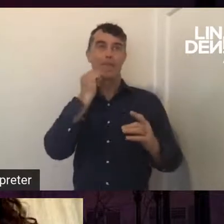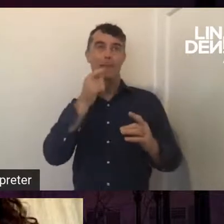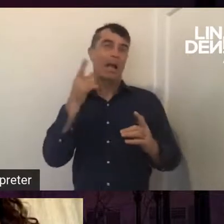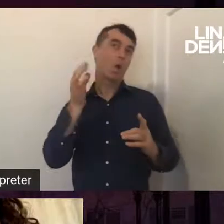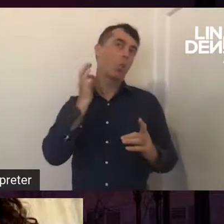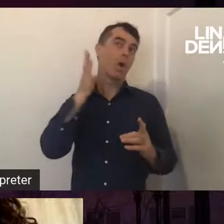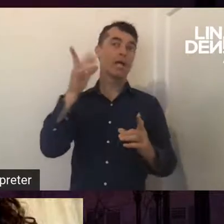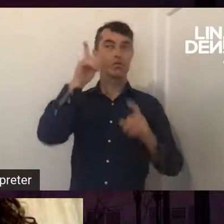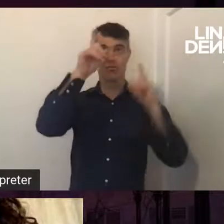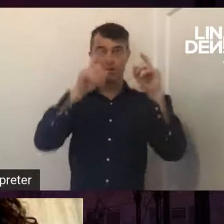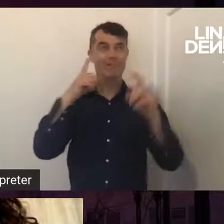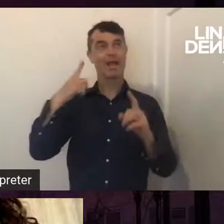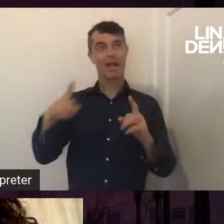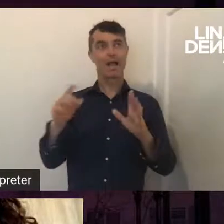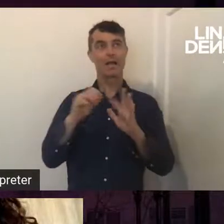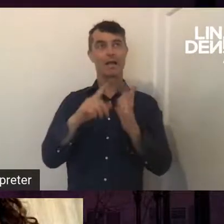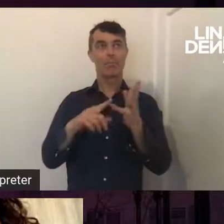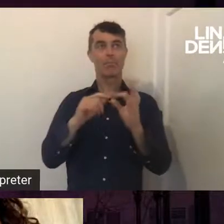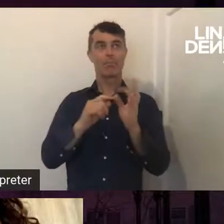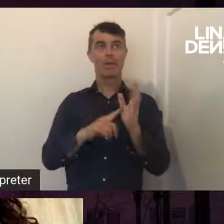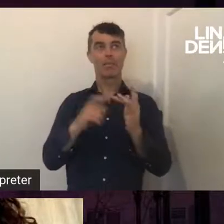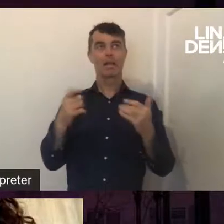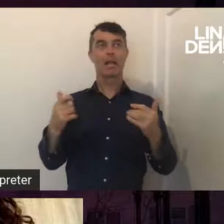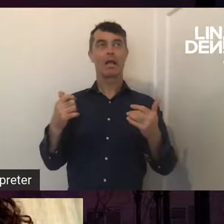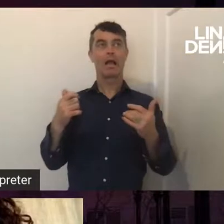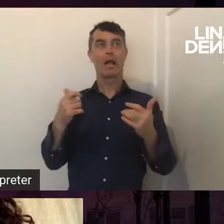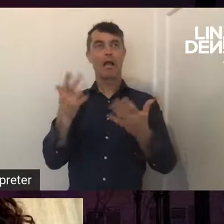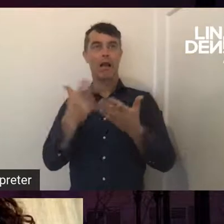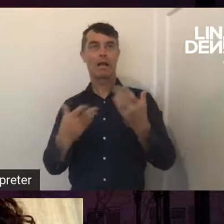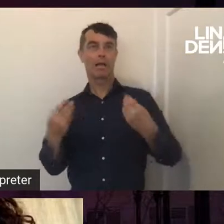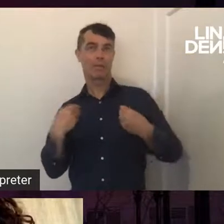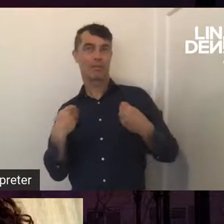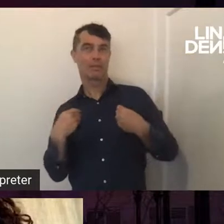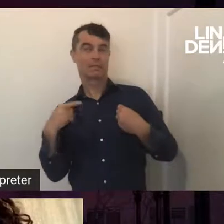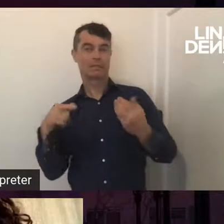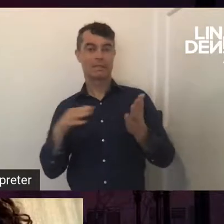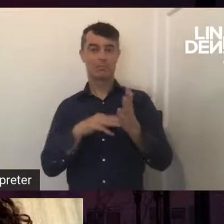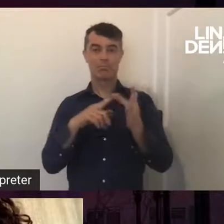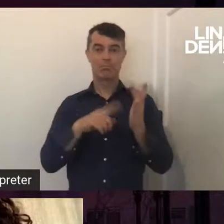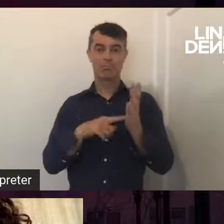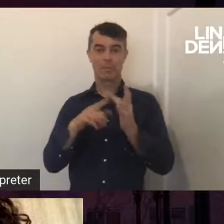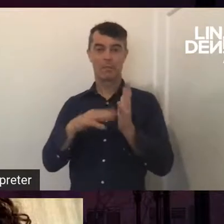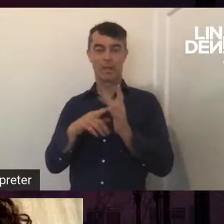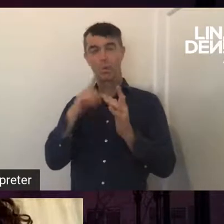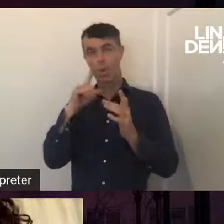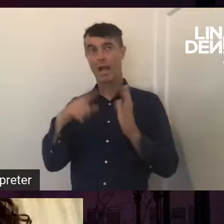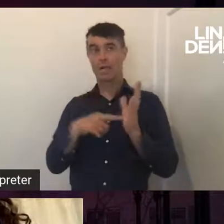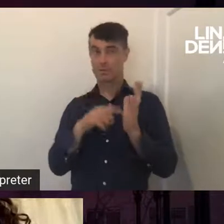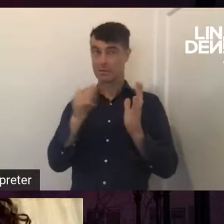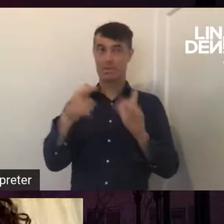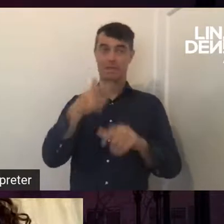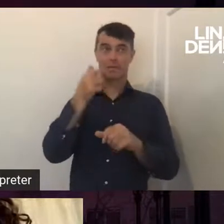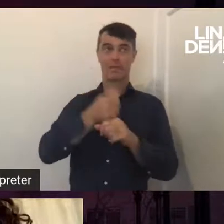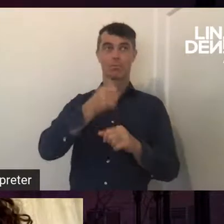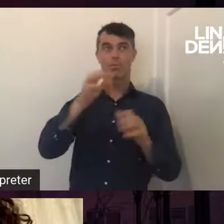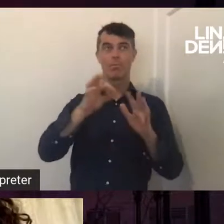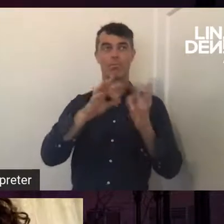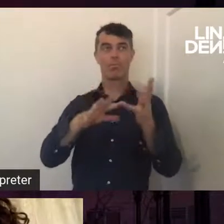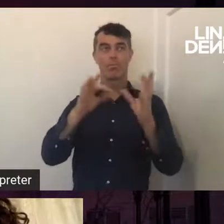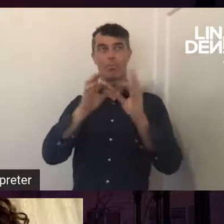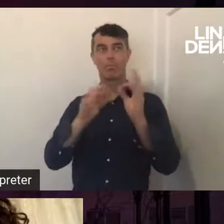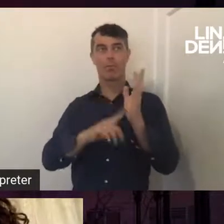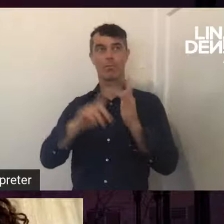well as a public art company, Milly Milly. And we'll look at some of your examples today of your public art projects. Sure.